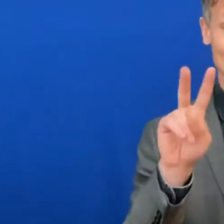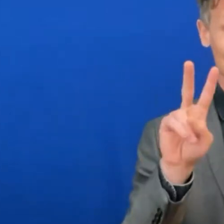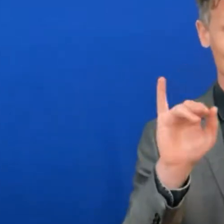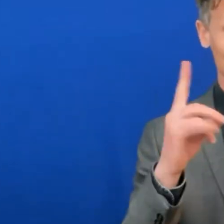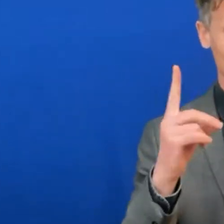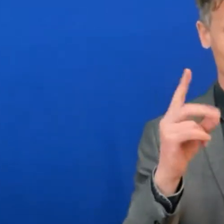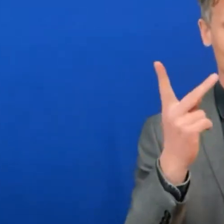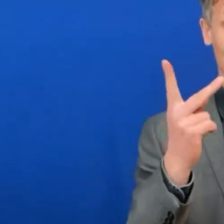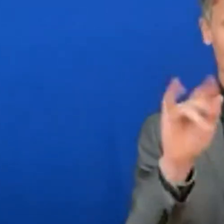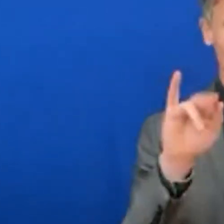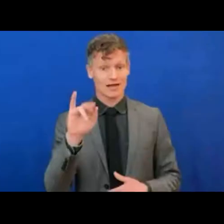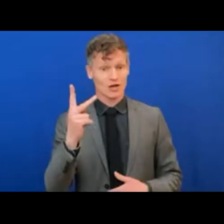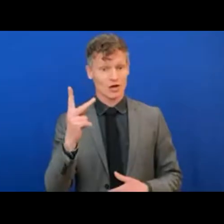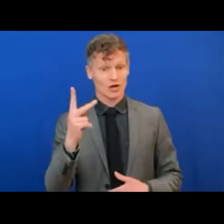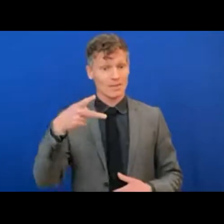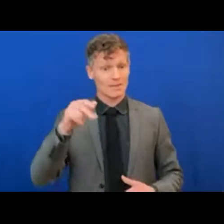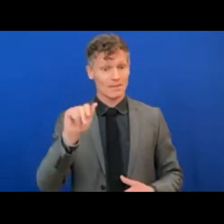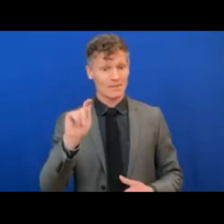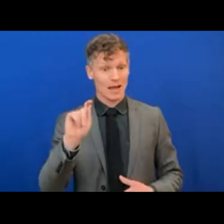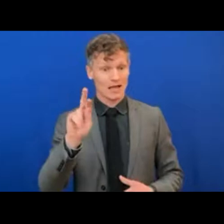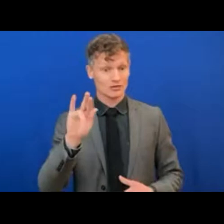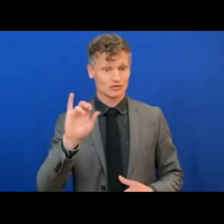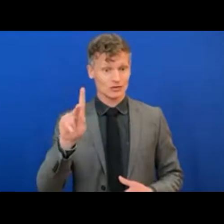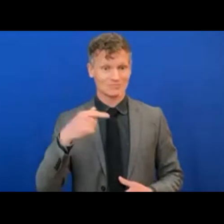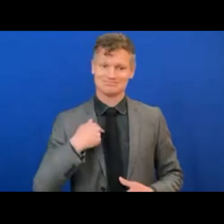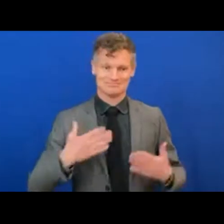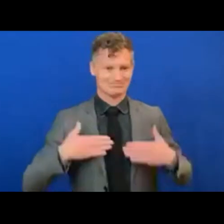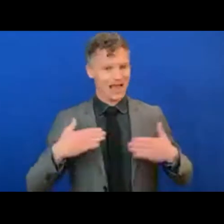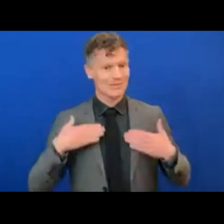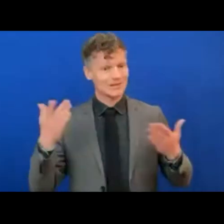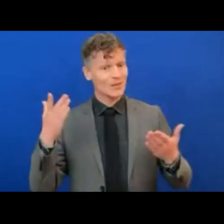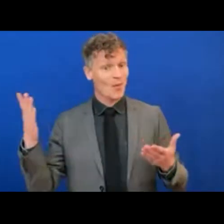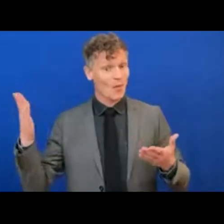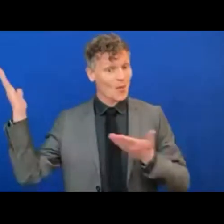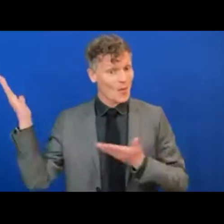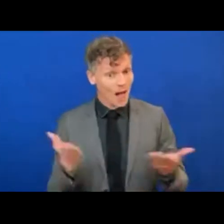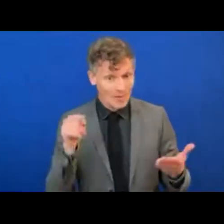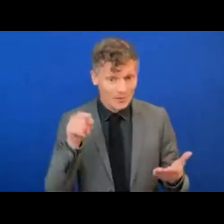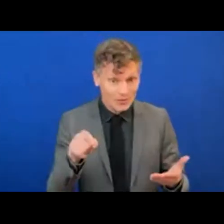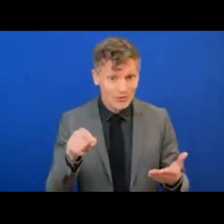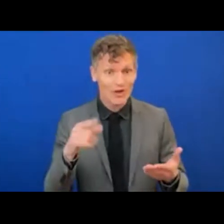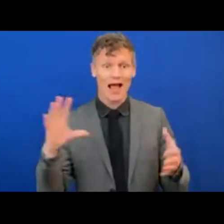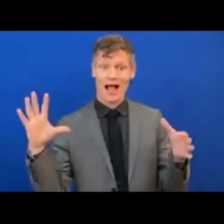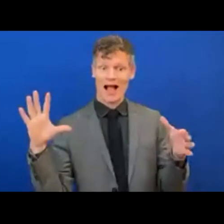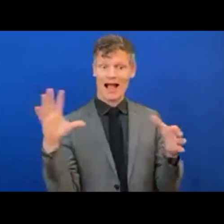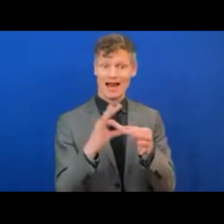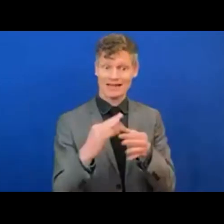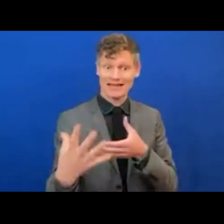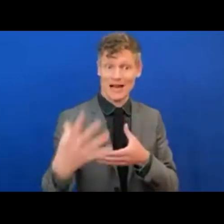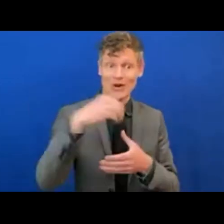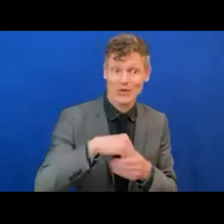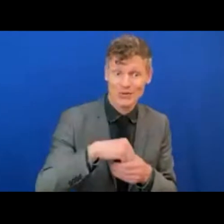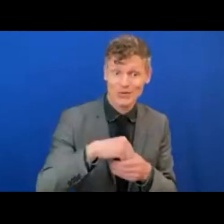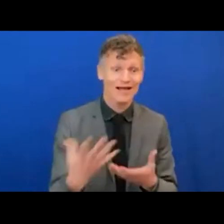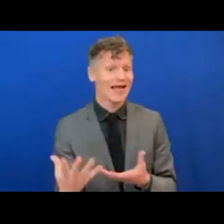to welcome you to the Connect to Include, Include to Connect session, which, as you probably know, is the second